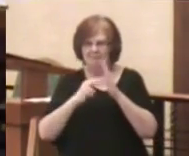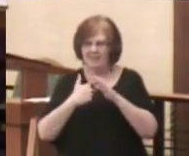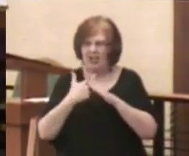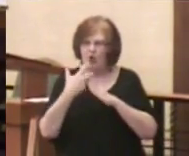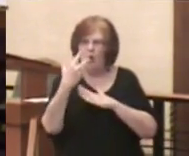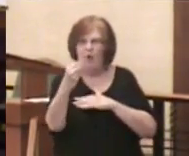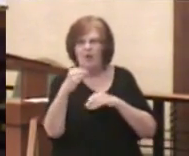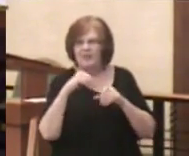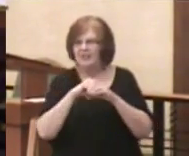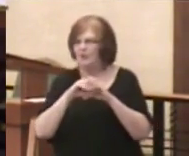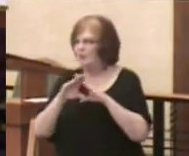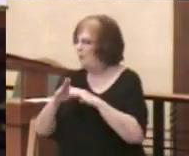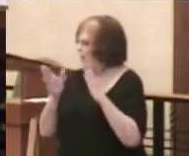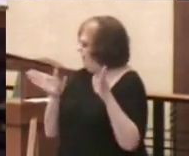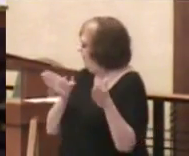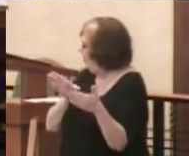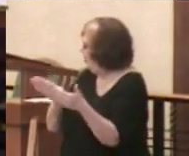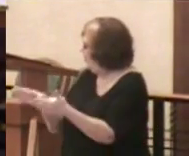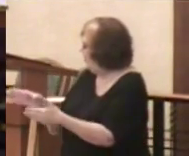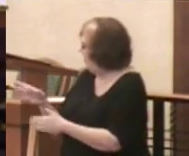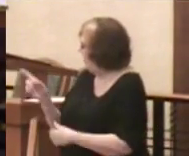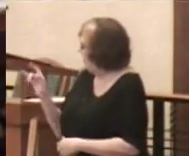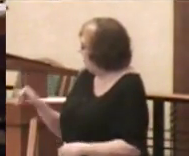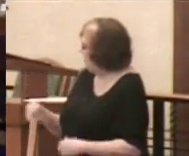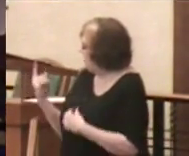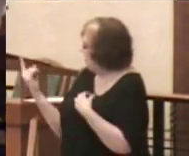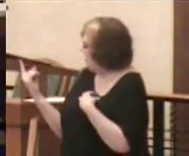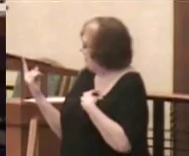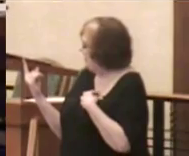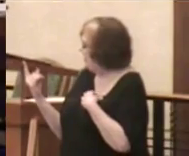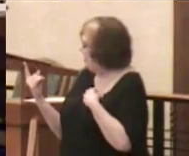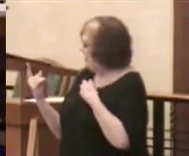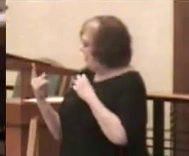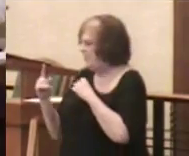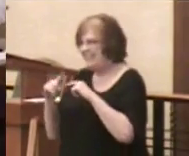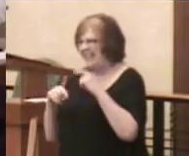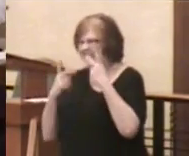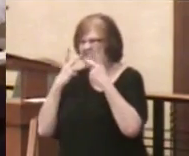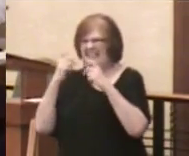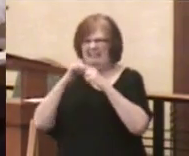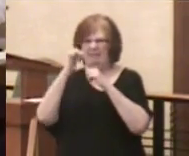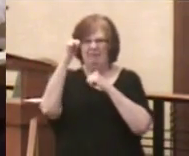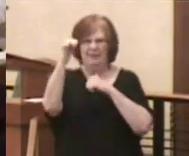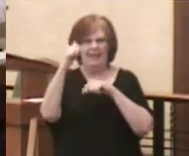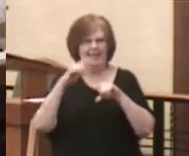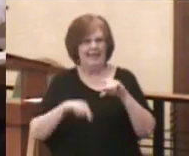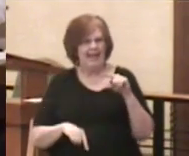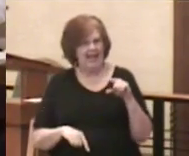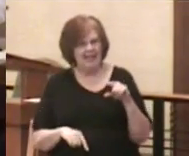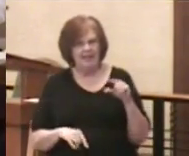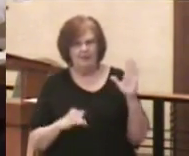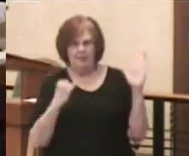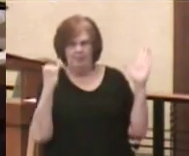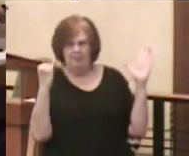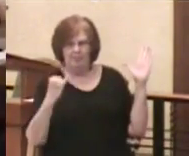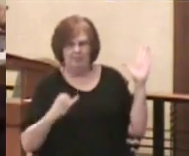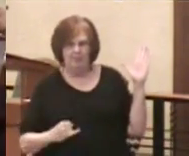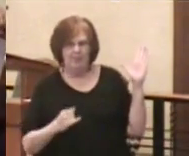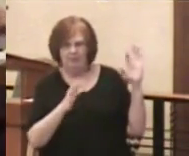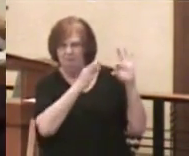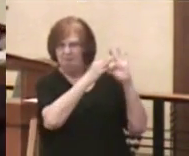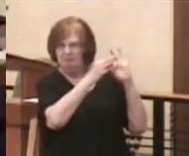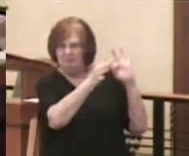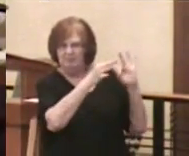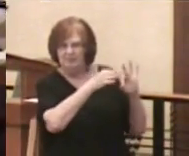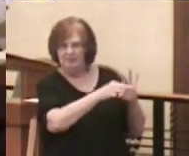the hallway. It is, and because you cannot see it probably from where you're sitting, it is a calligraphied verse from